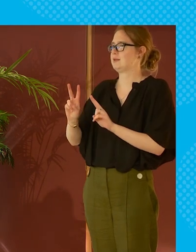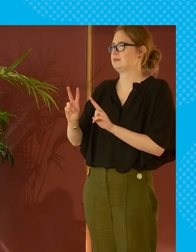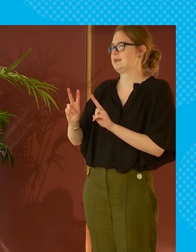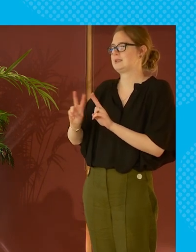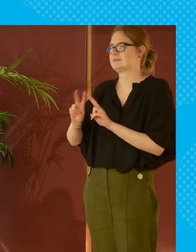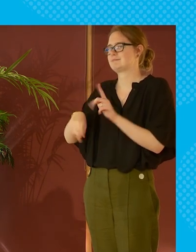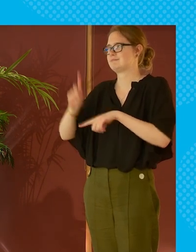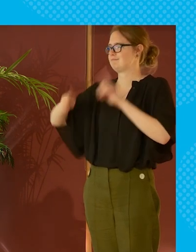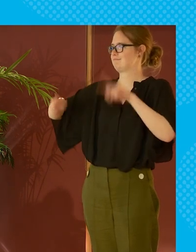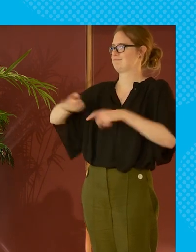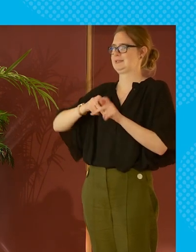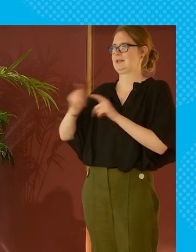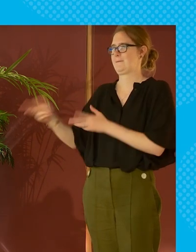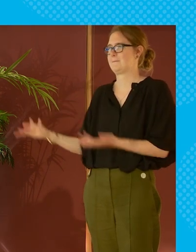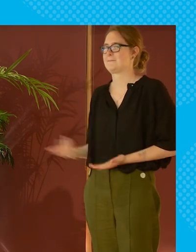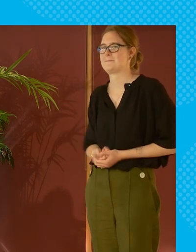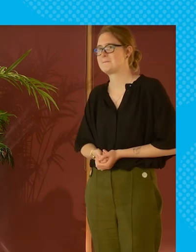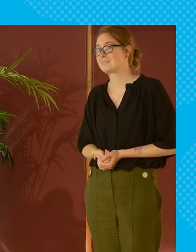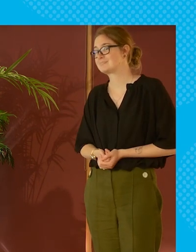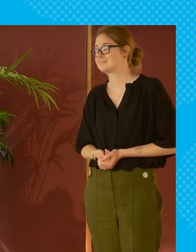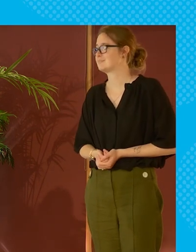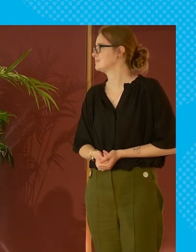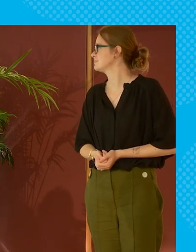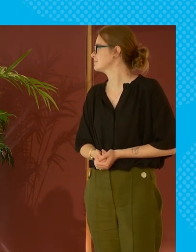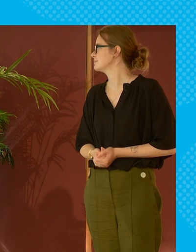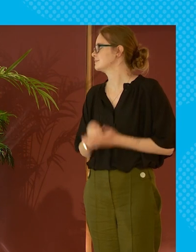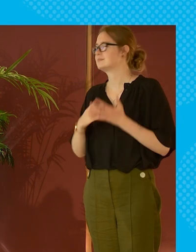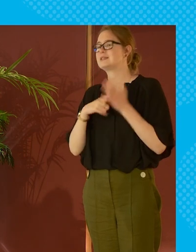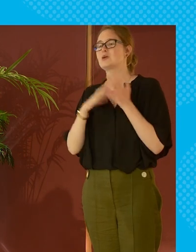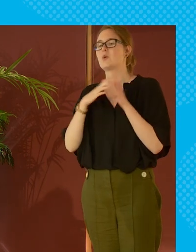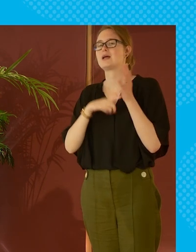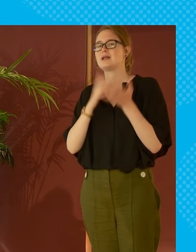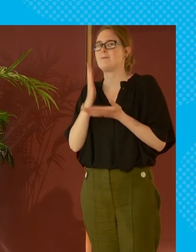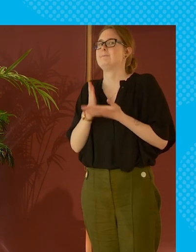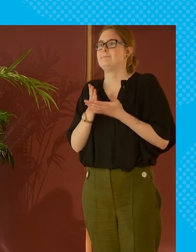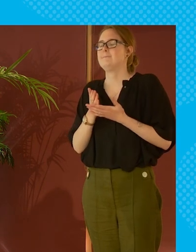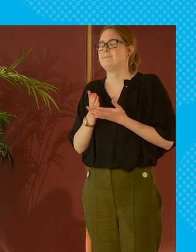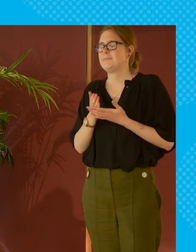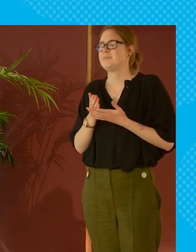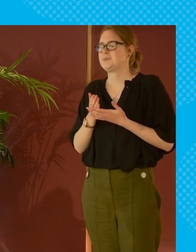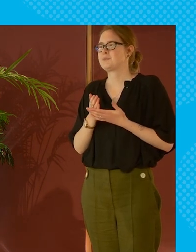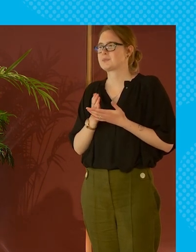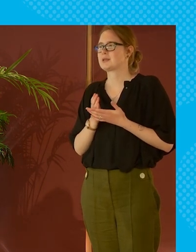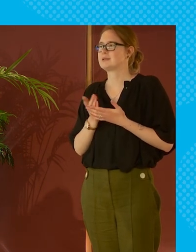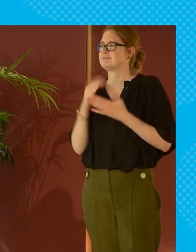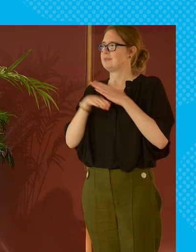to look a little like a benefit system absolutely i mean